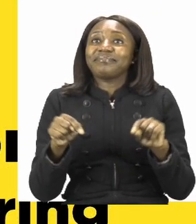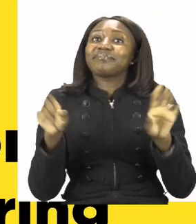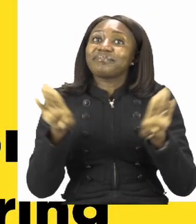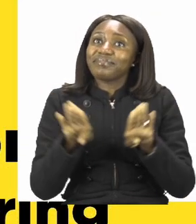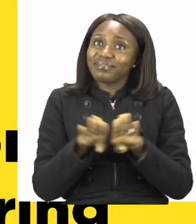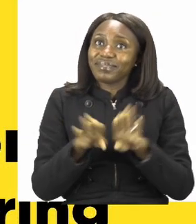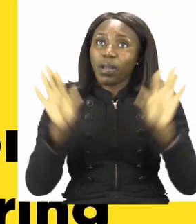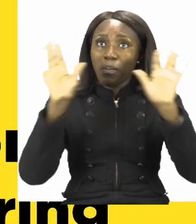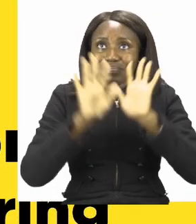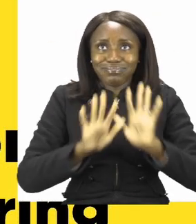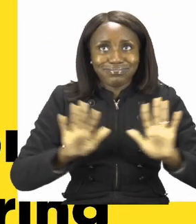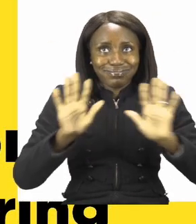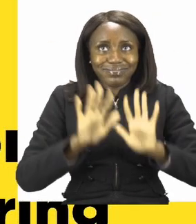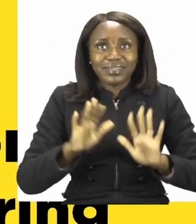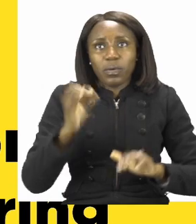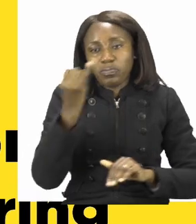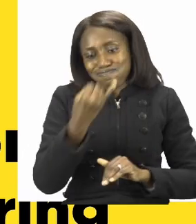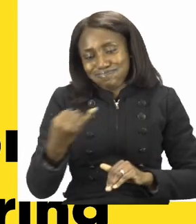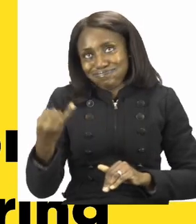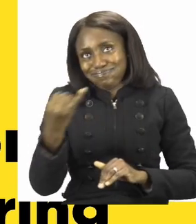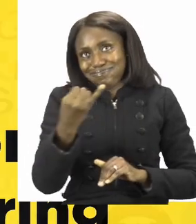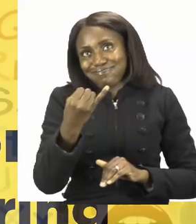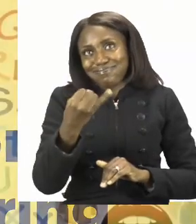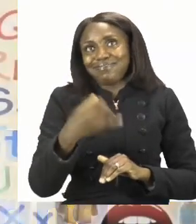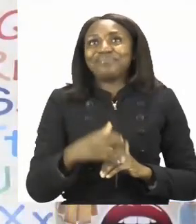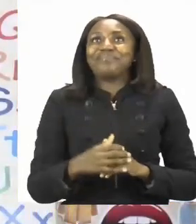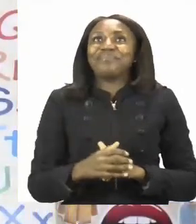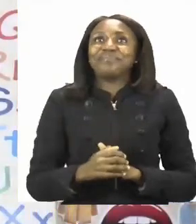colouring and drawing.